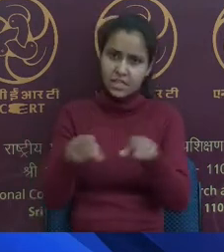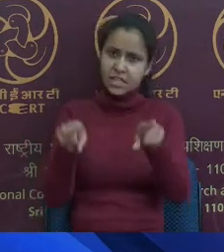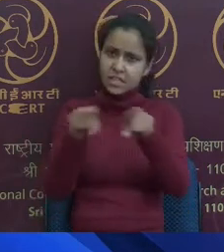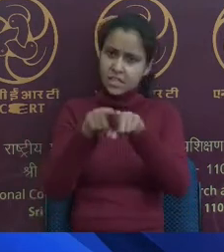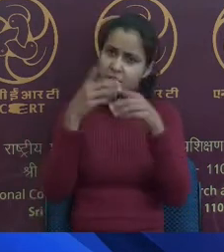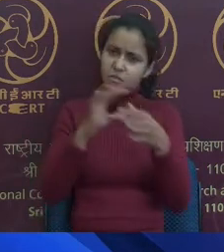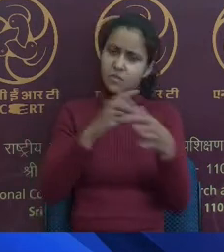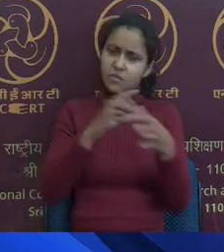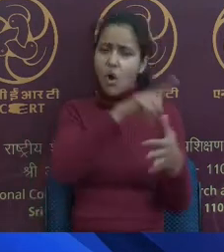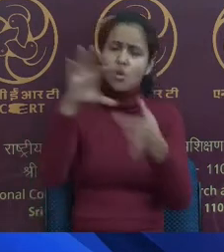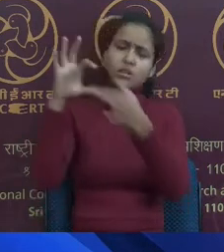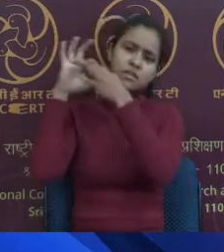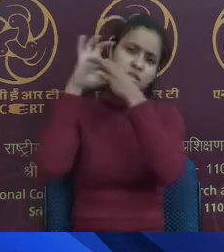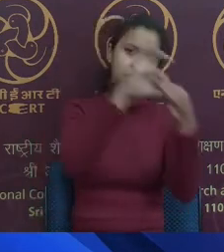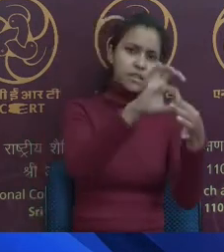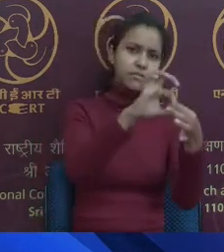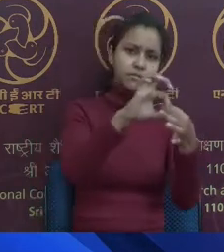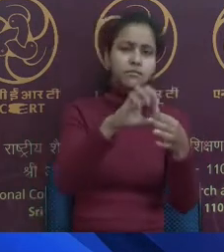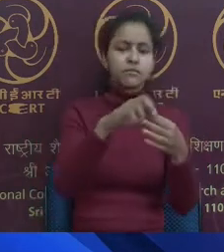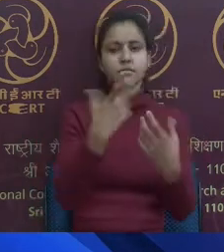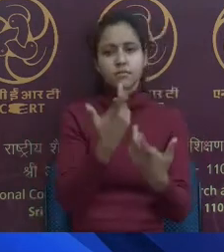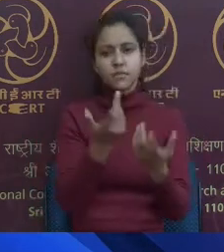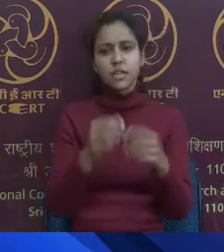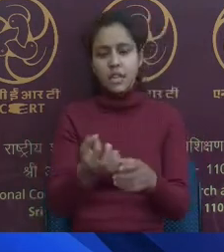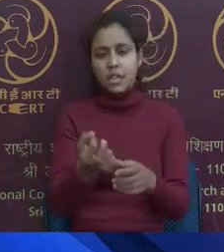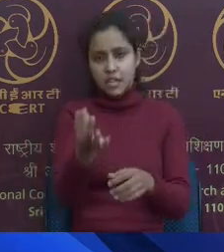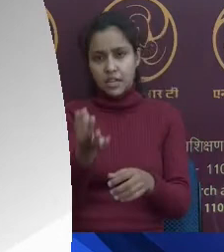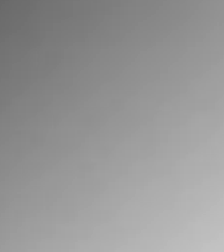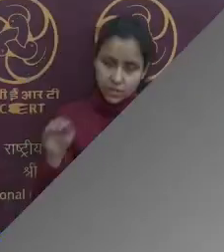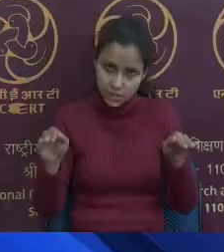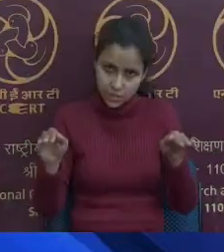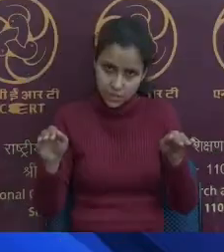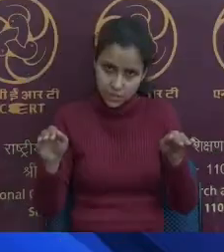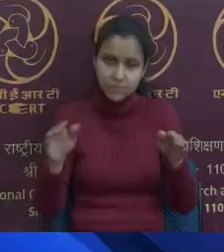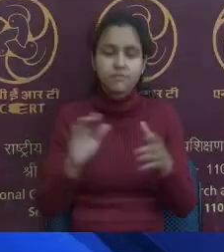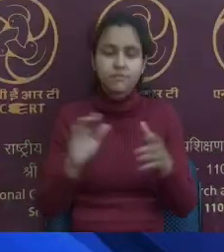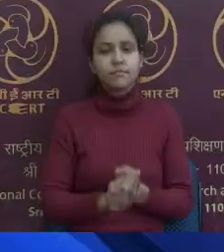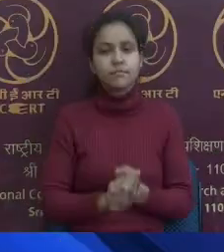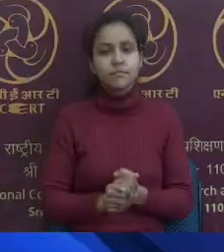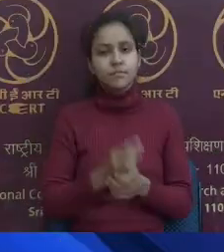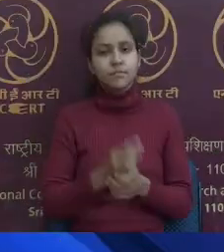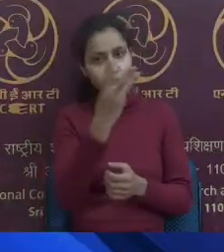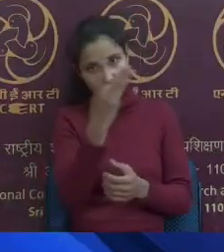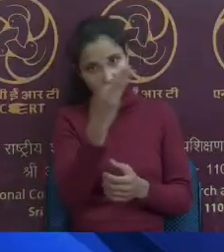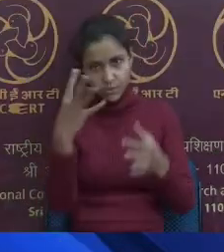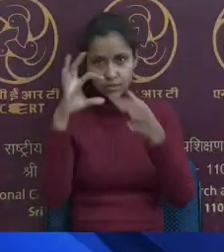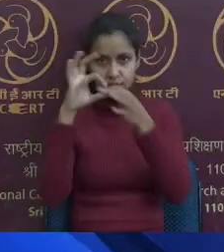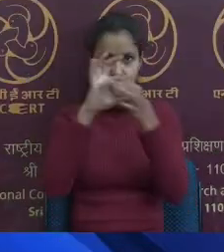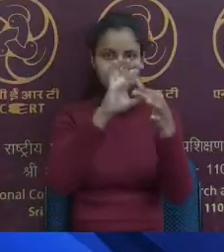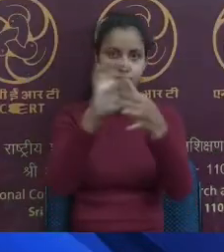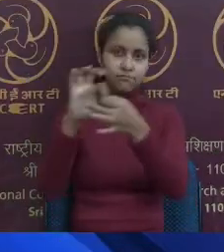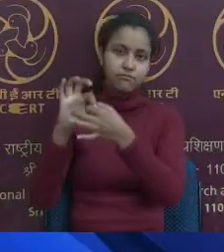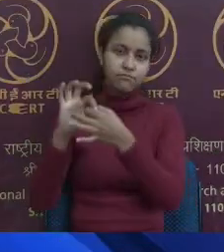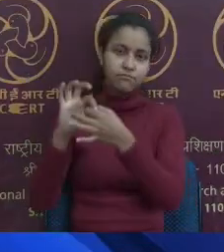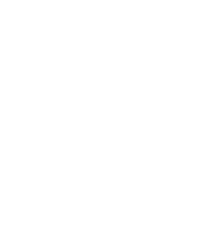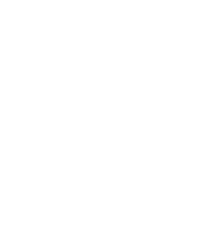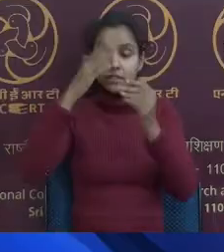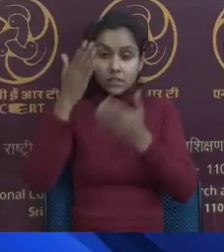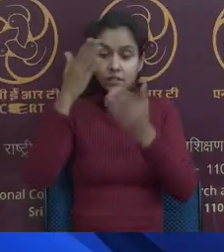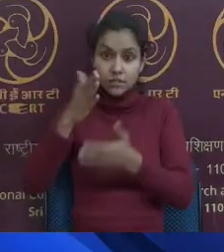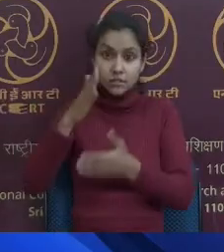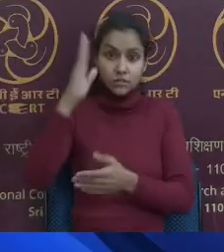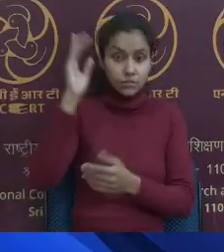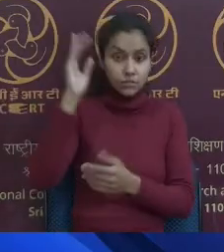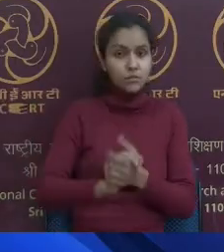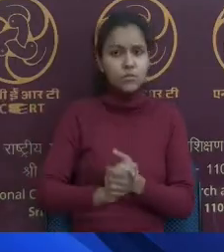three individuals, which is a special educator, parent, child themselves, and connecting with the schools or communities anywhere. What